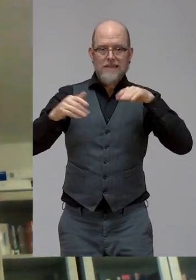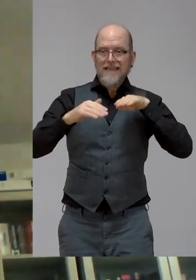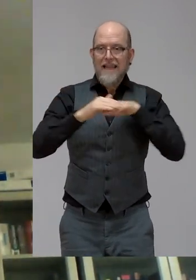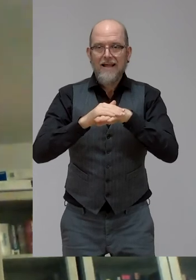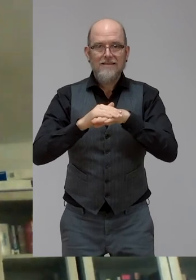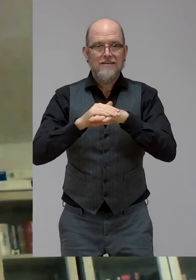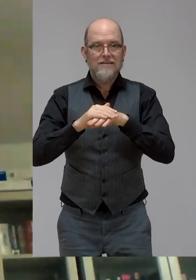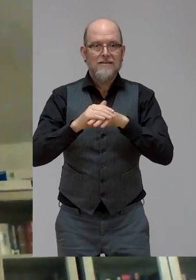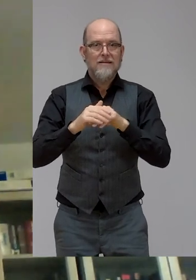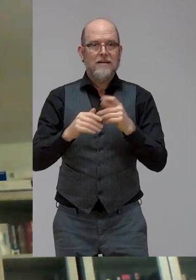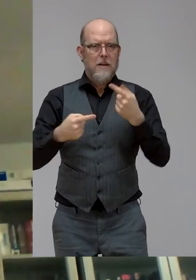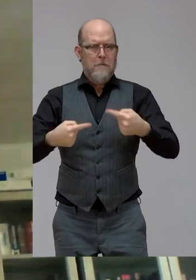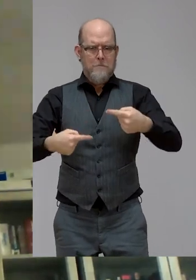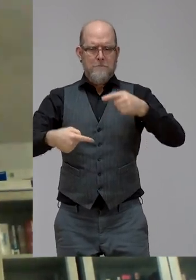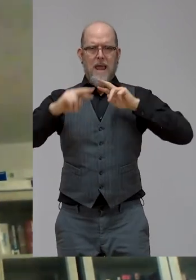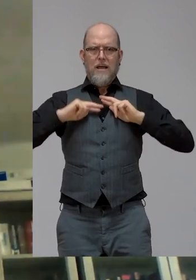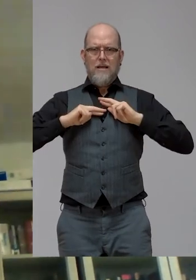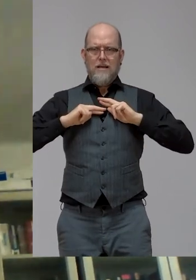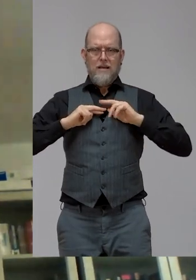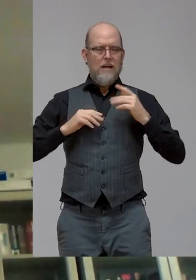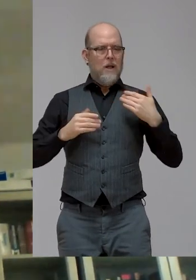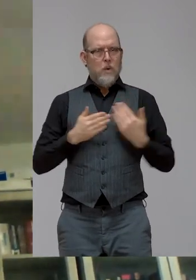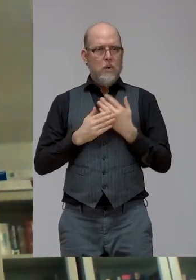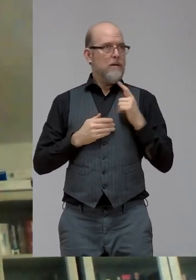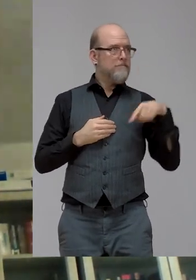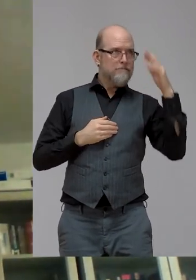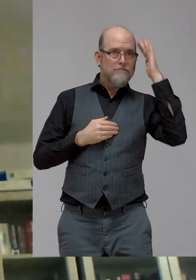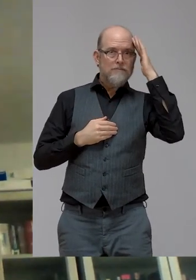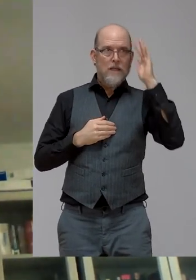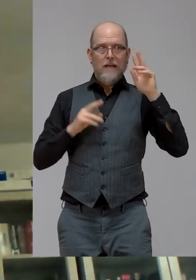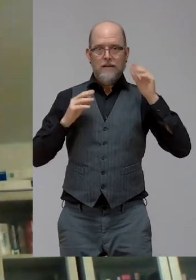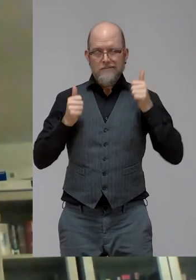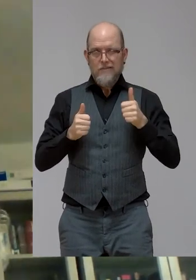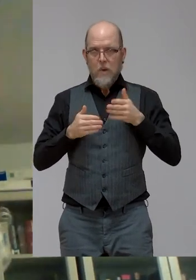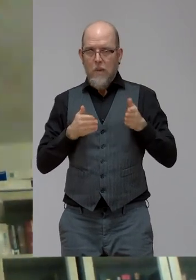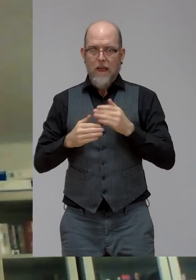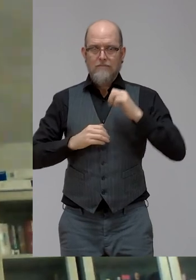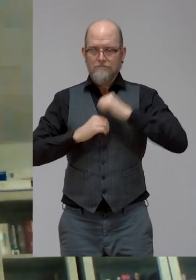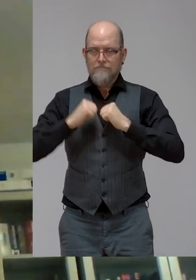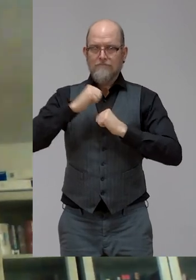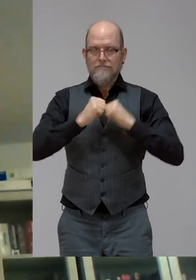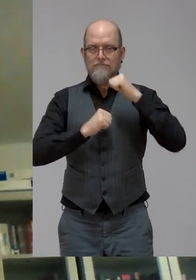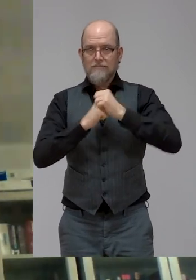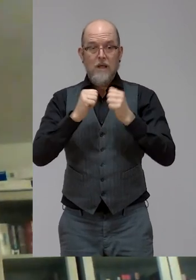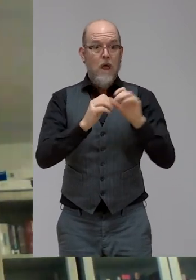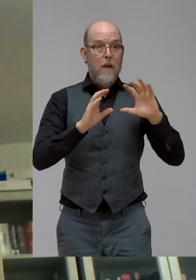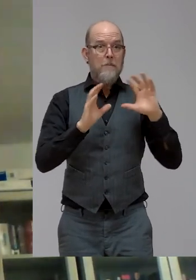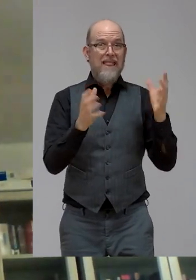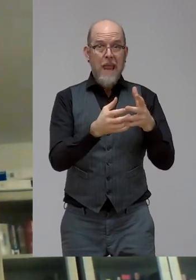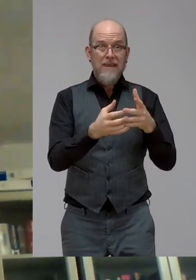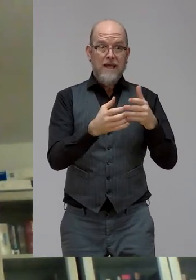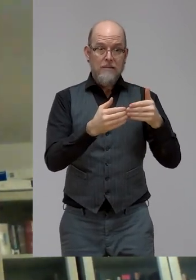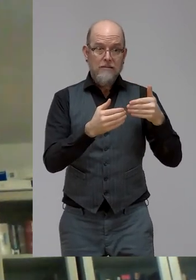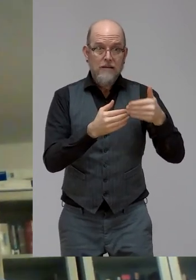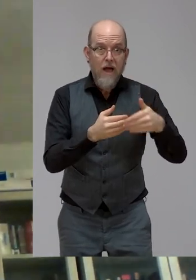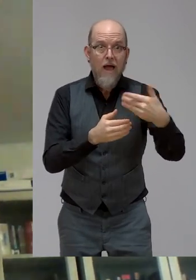having now is will this building back better? Will it be disability-inclusive? We have a lot of top-level messages in that